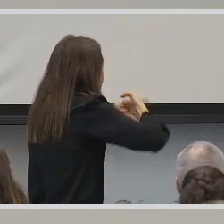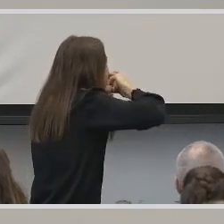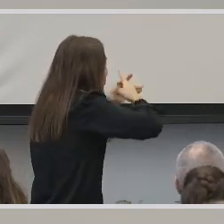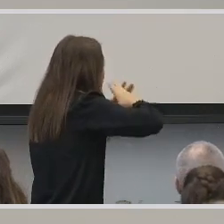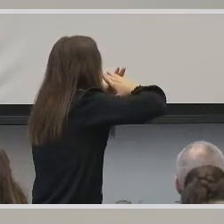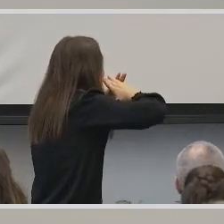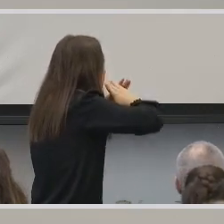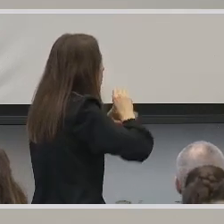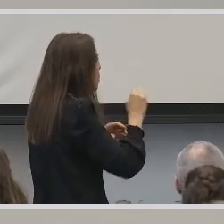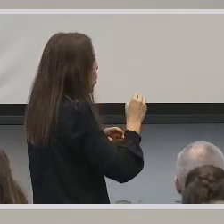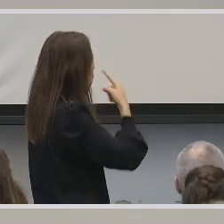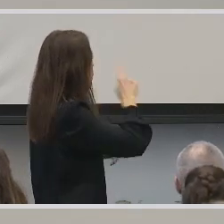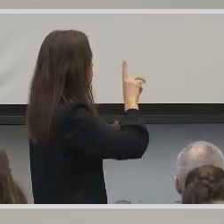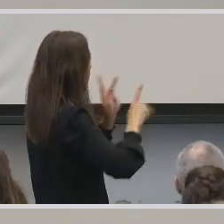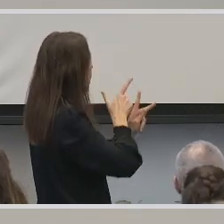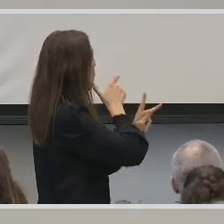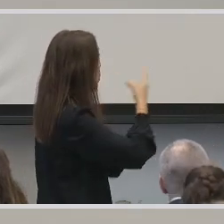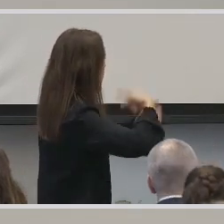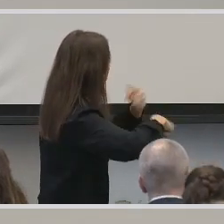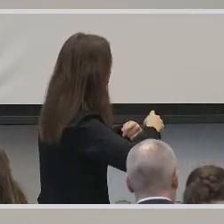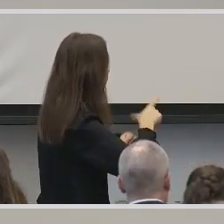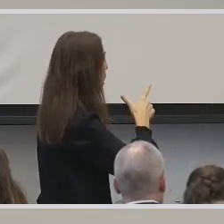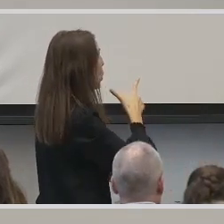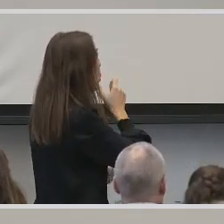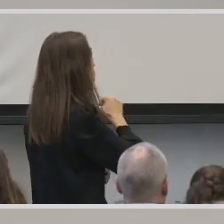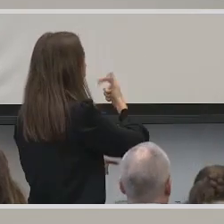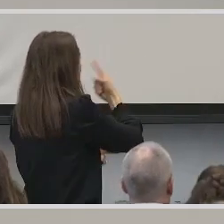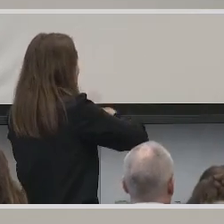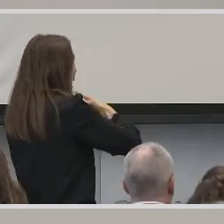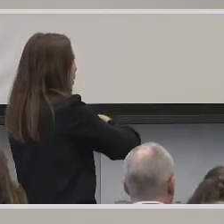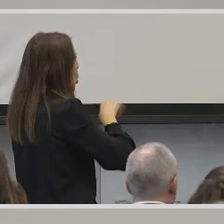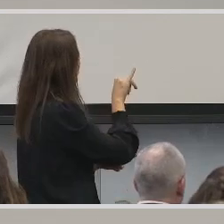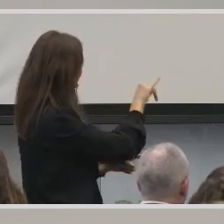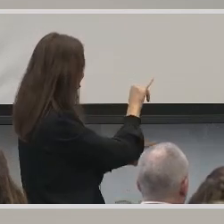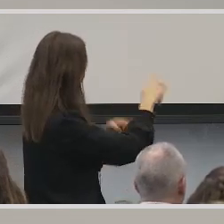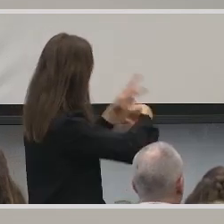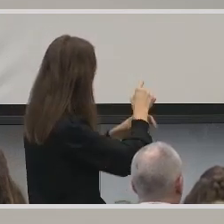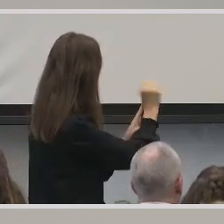in between people who sign and don't sign and yeah, situations like that.